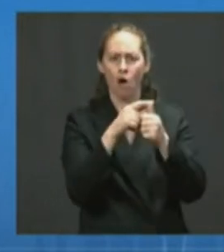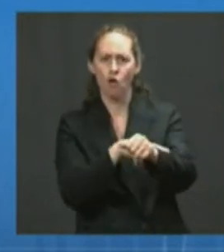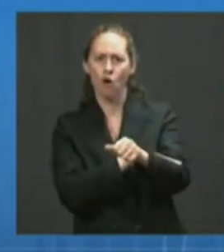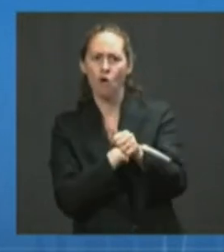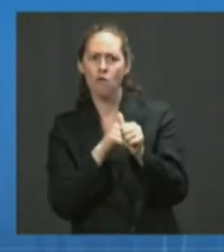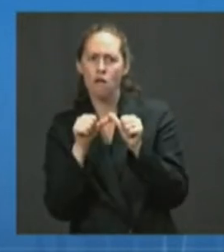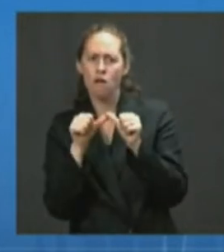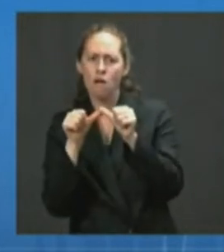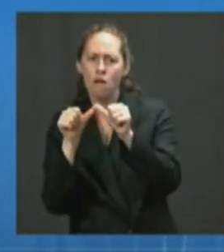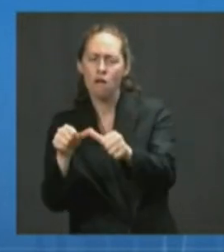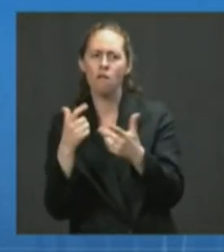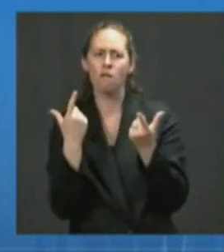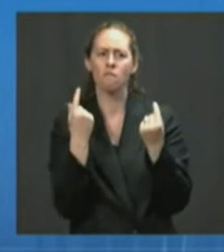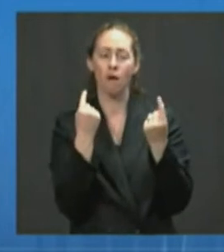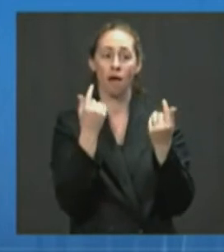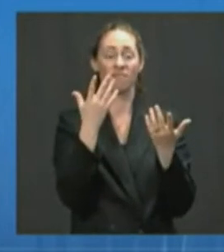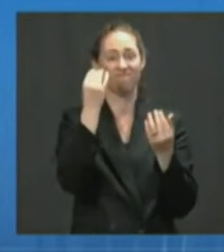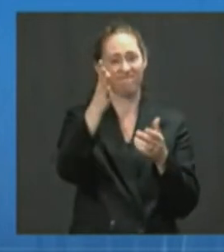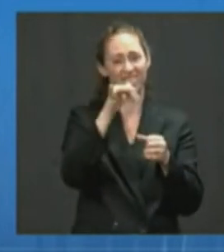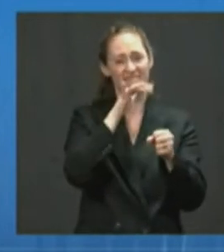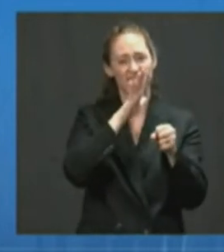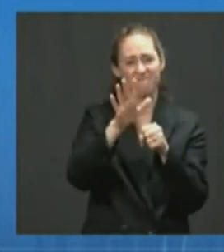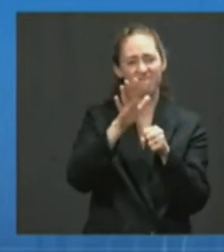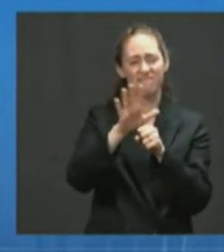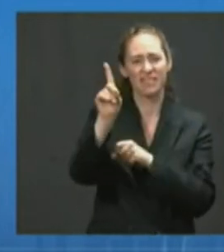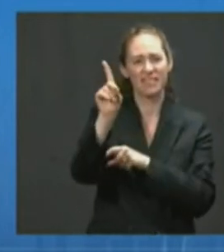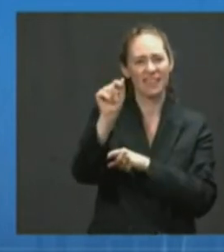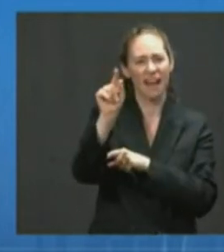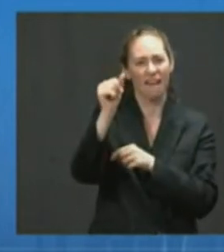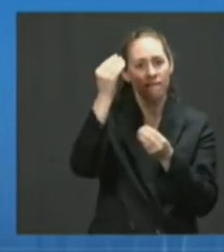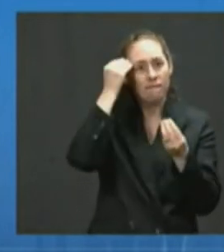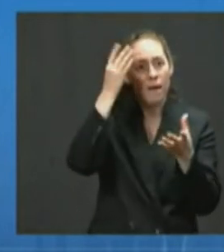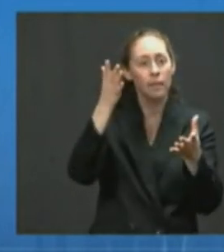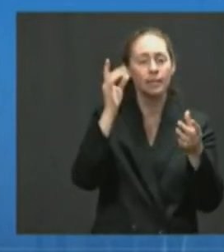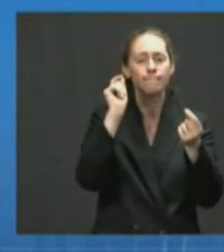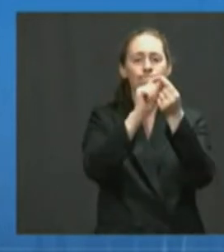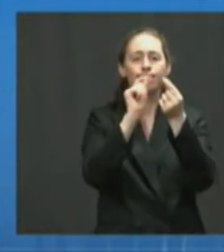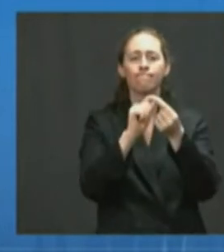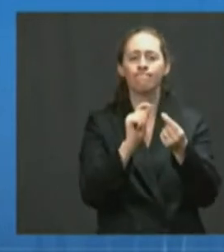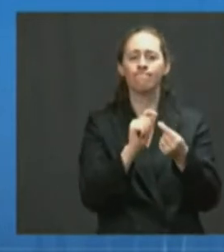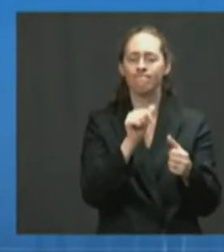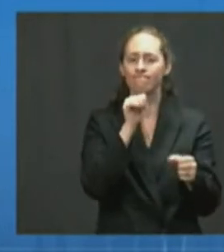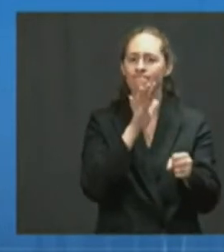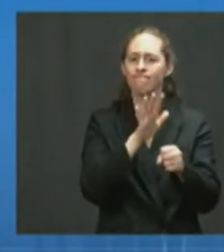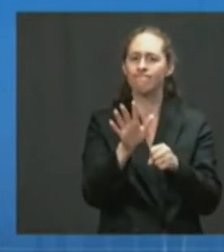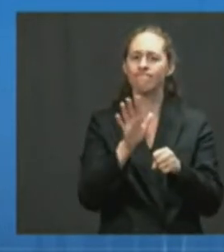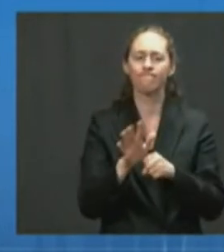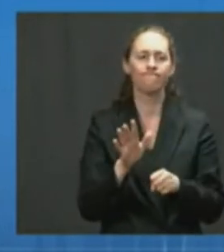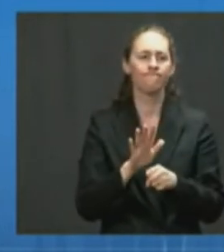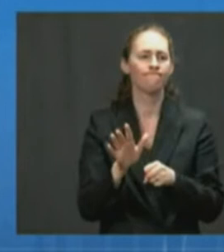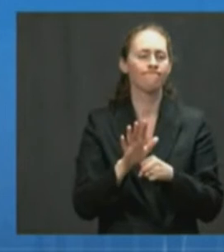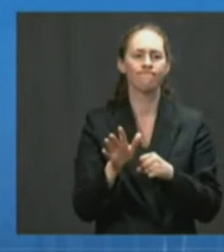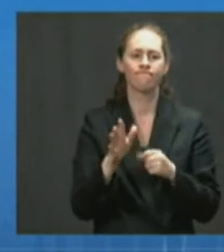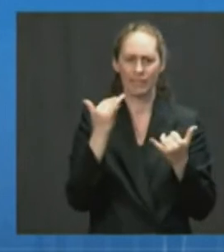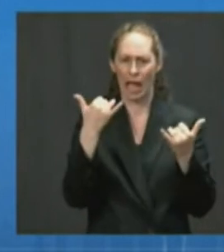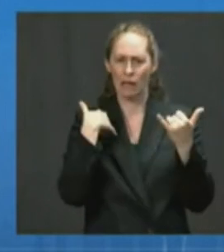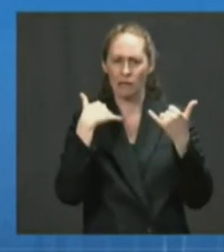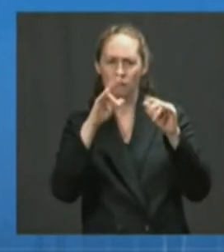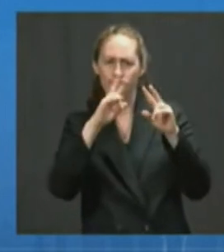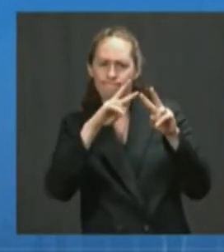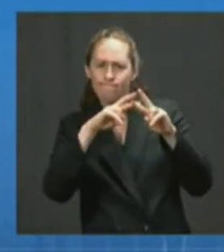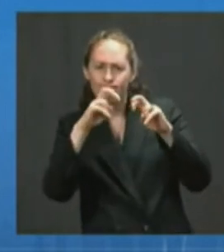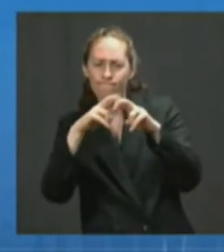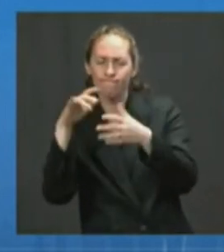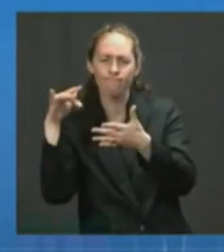right now to give you an accurate number of what that incidence is, but that's something that is being very actively followed right